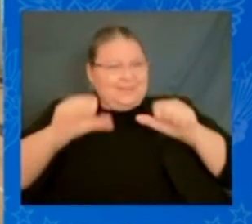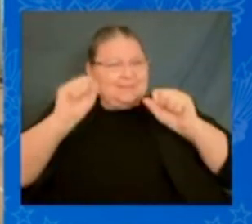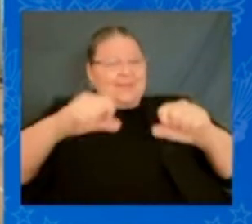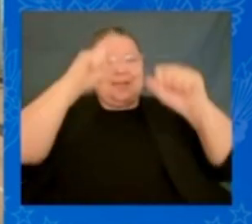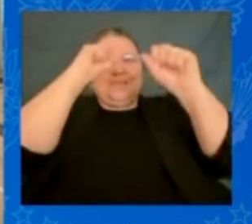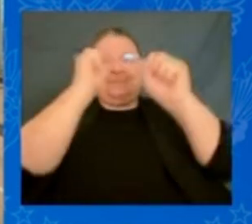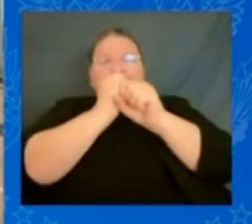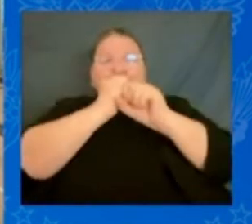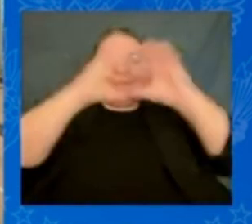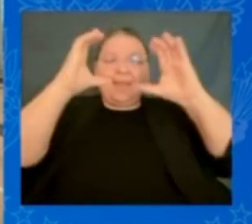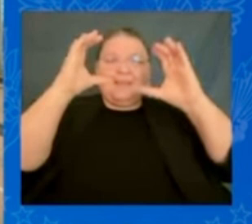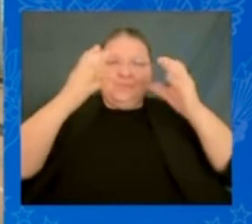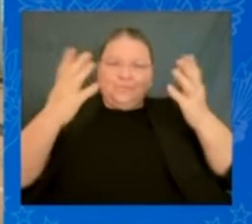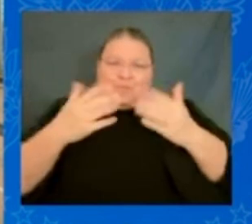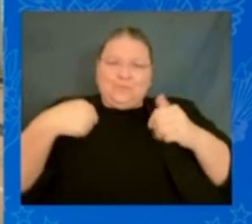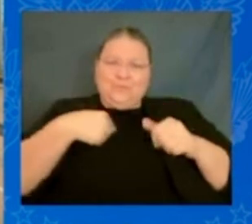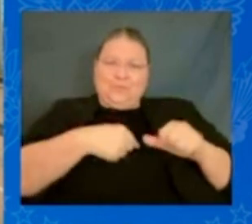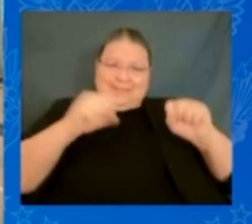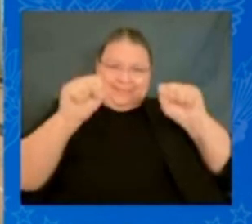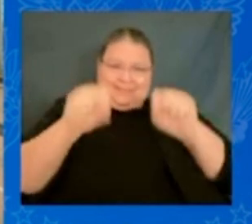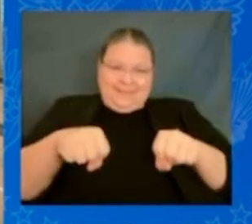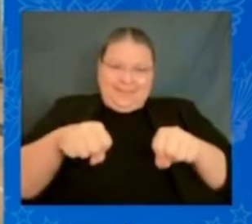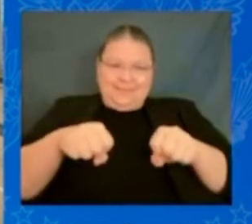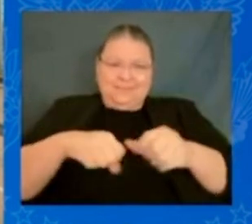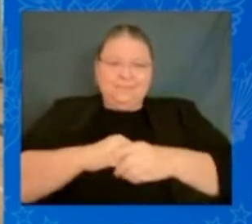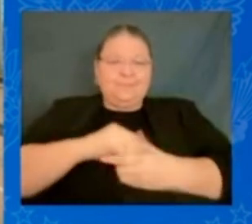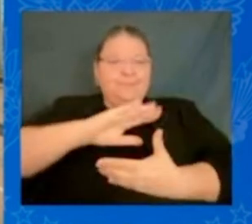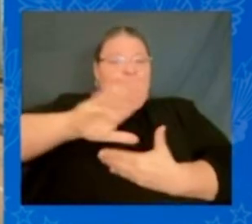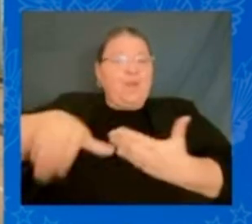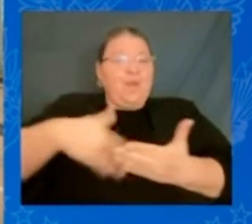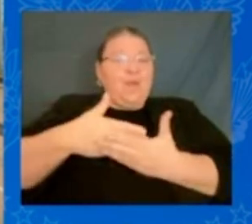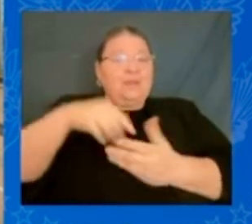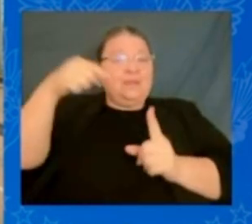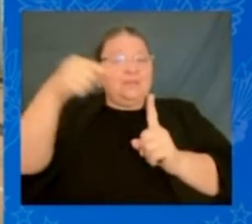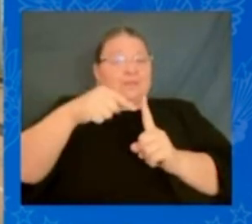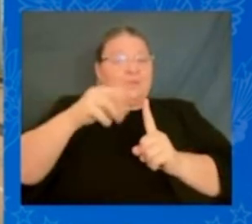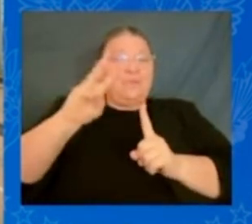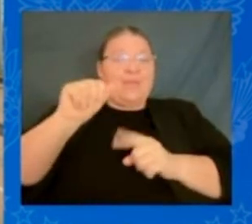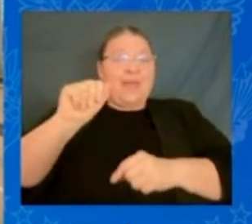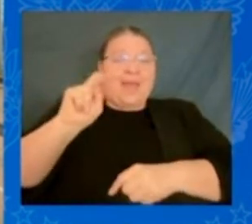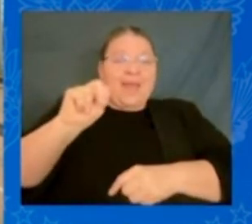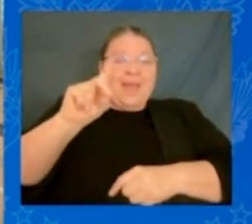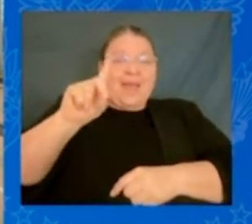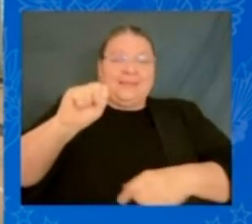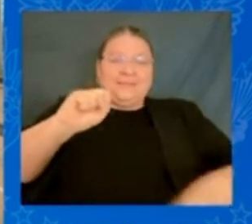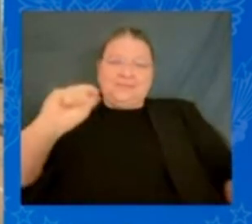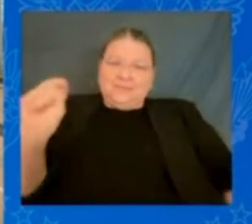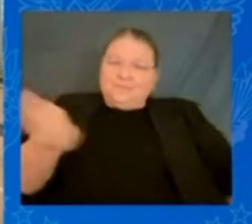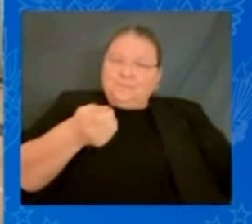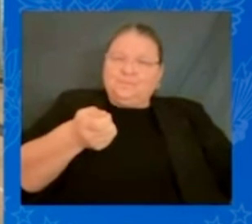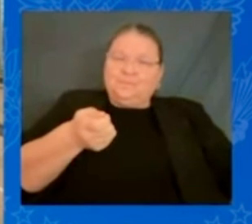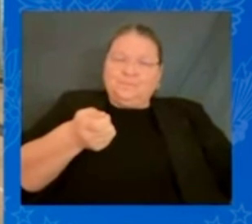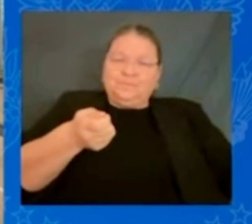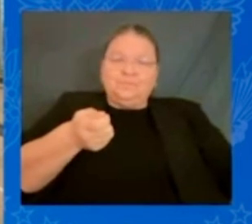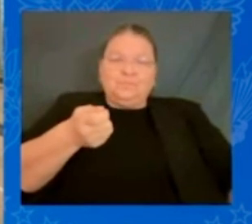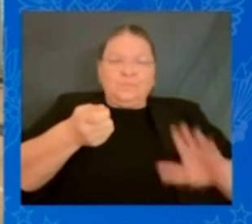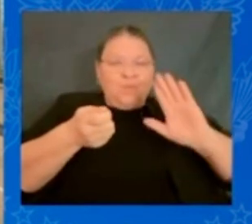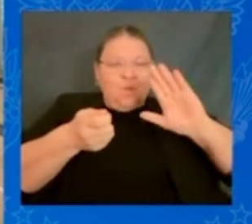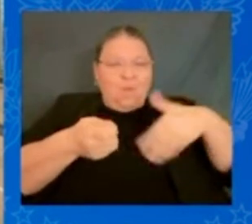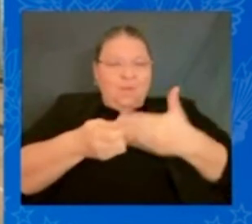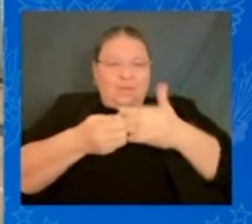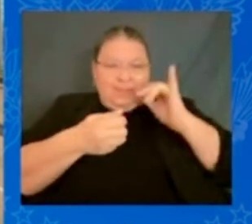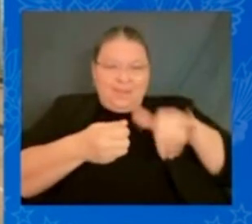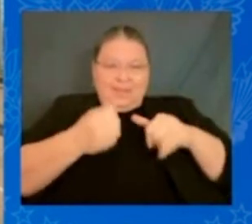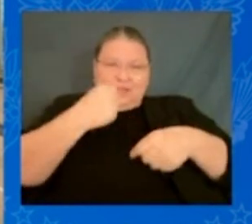troopers with their batons and wands and whips. A promise that the Claire's were all created and deserved to be treated equally. Two weeks